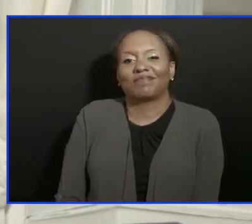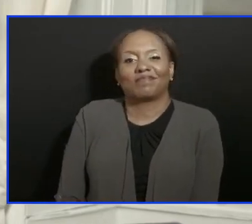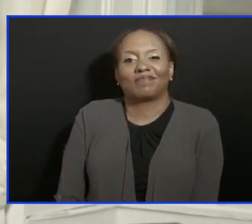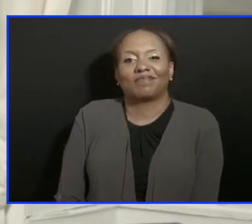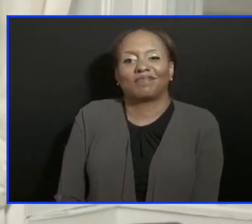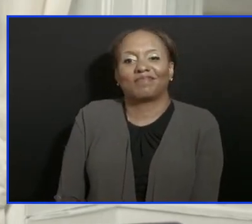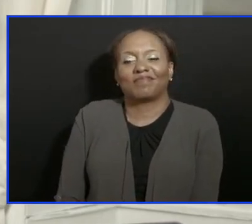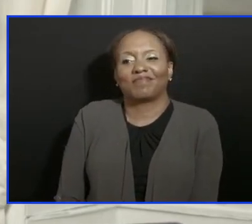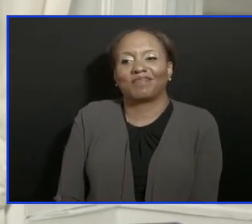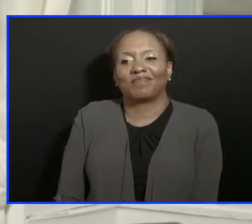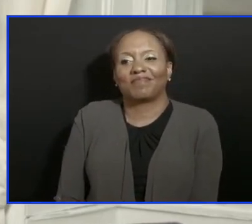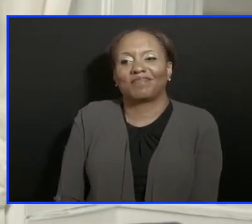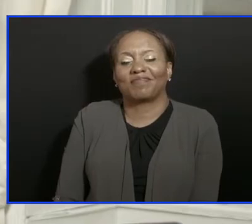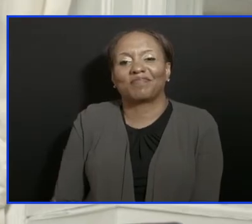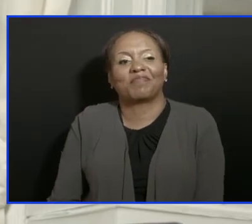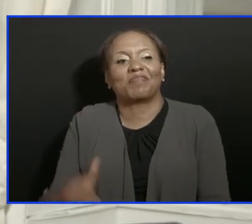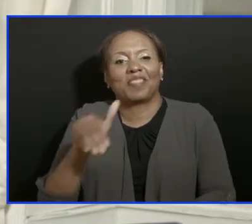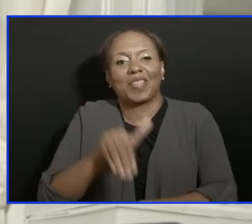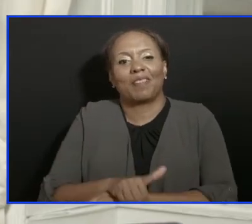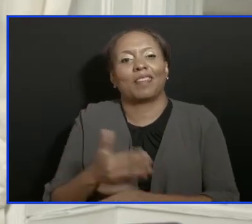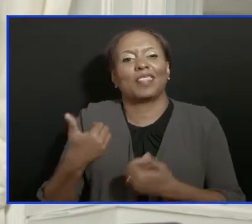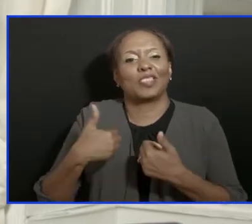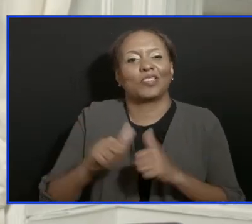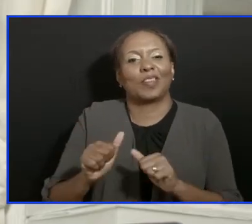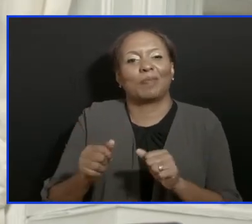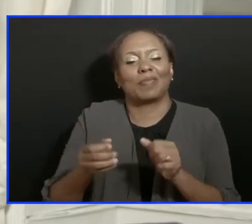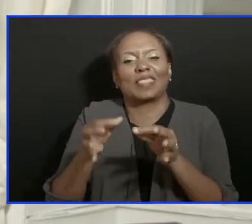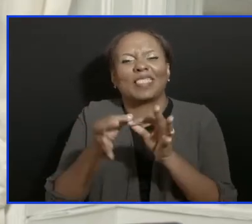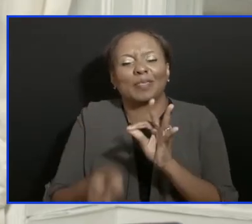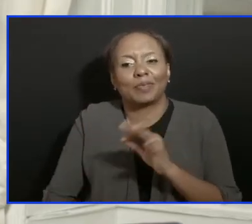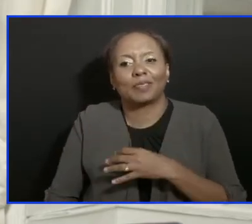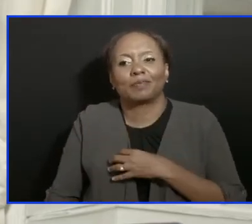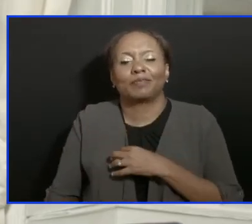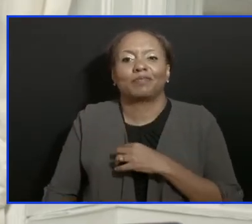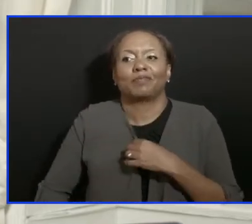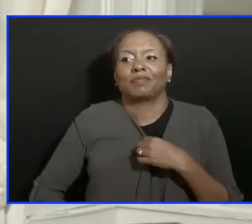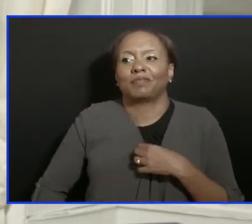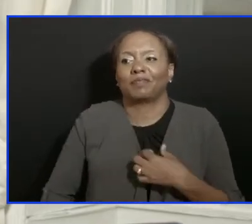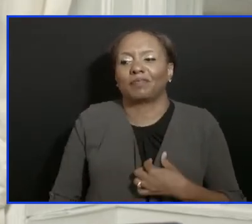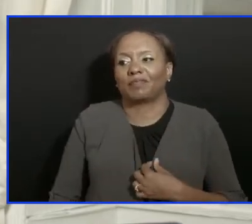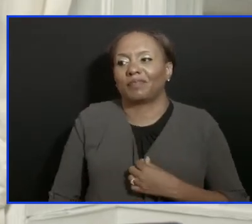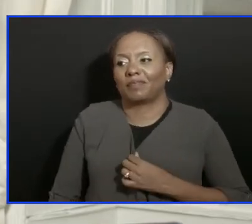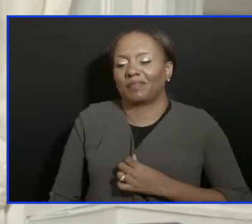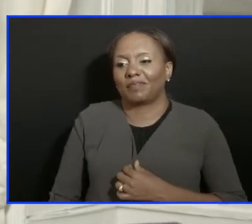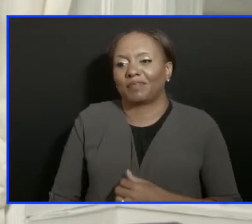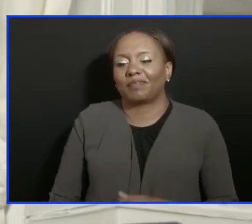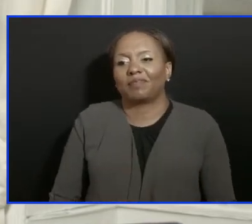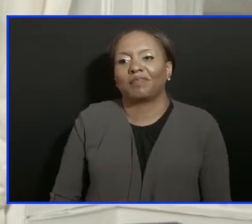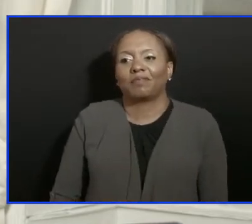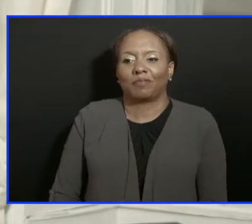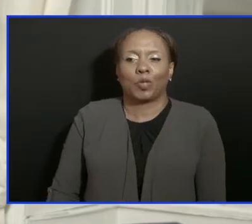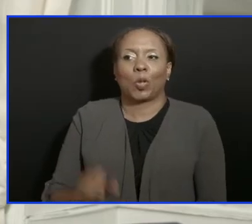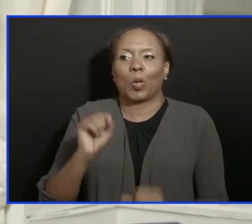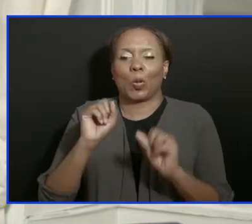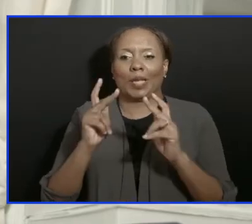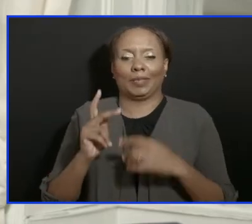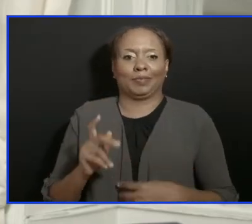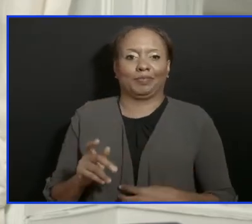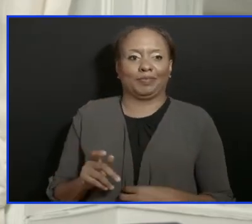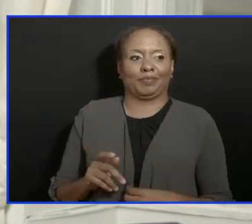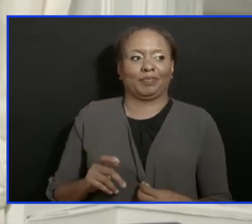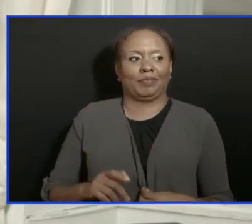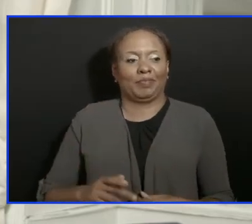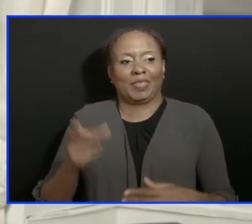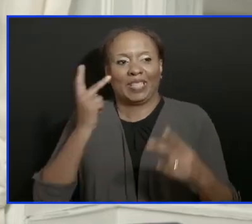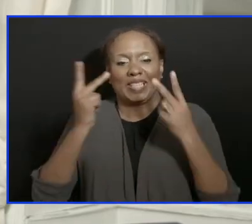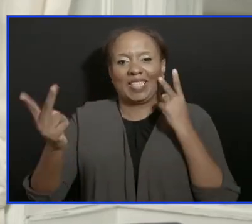Even again, try to make it as simple as possible. So if you have a large percentage, look, straightforward, you see many